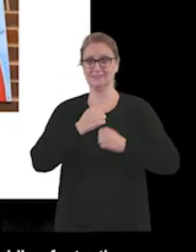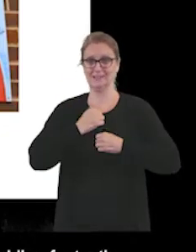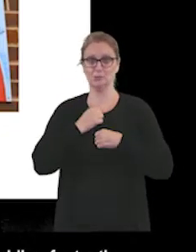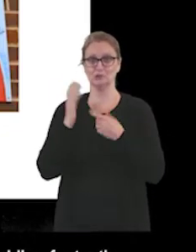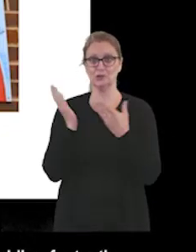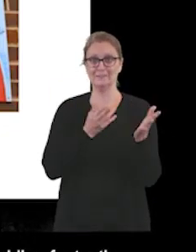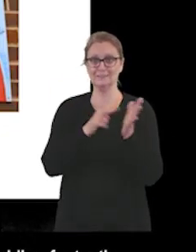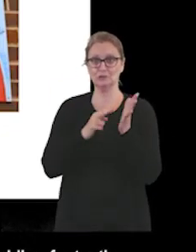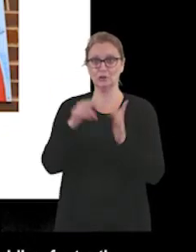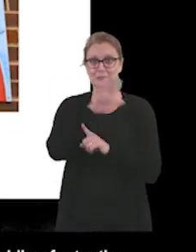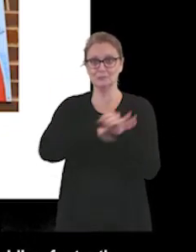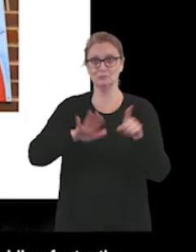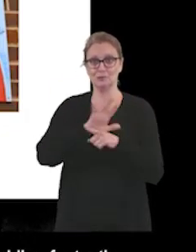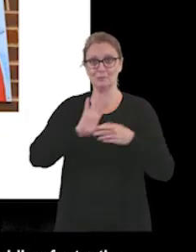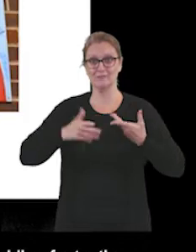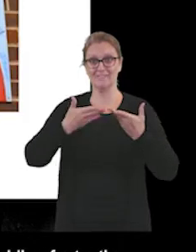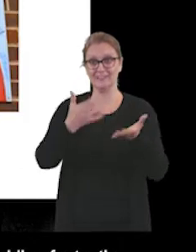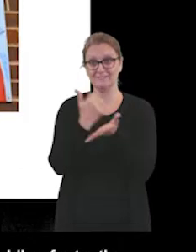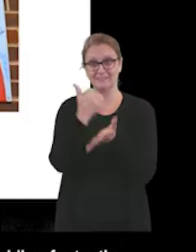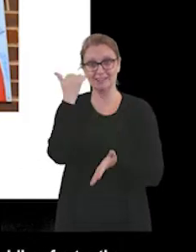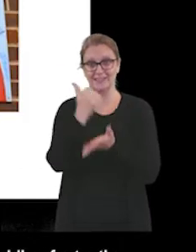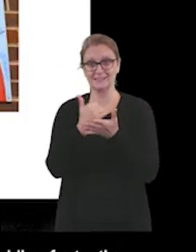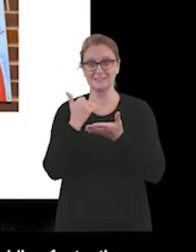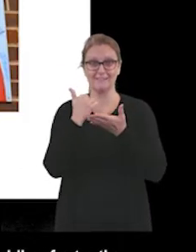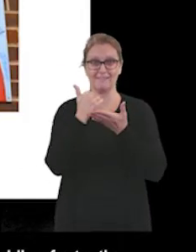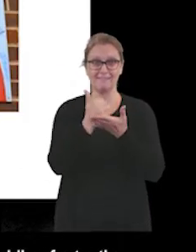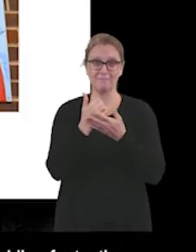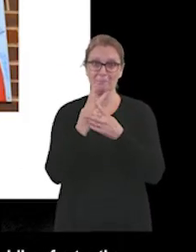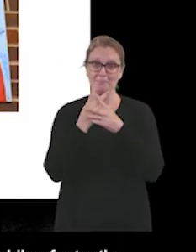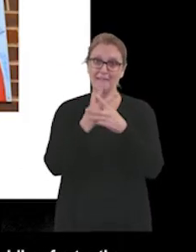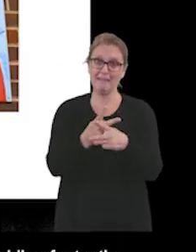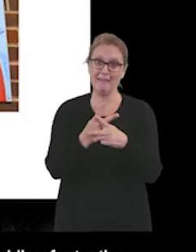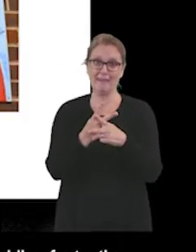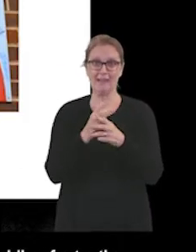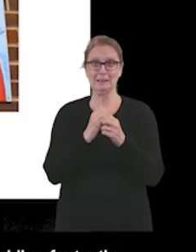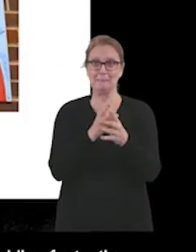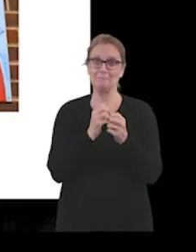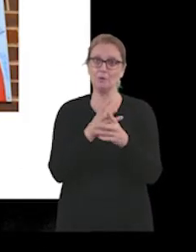providing fantastic input for people.